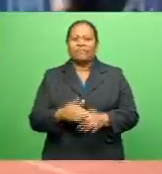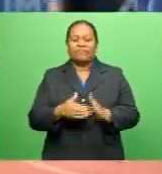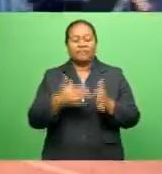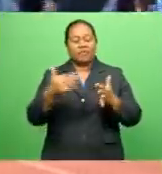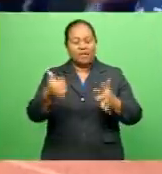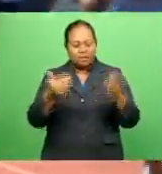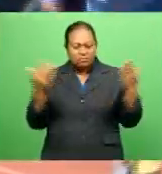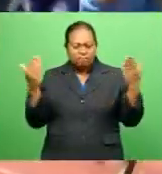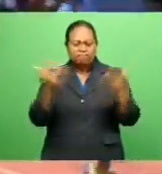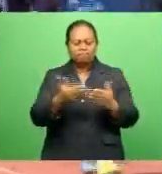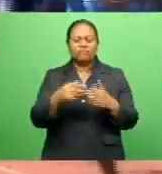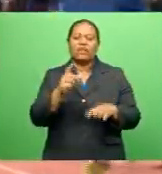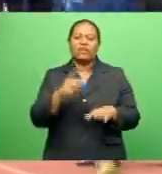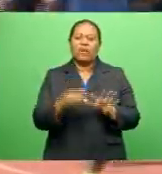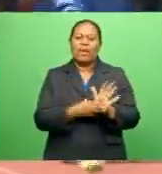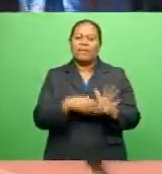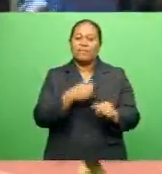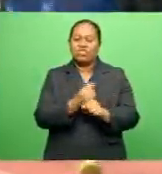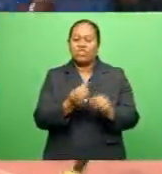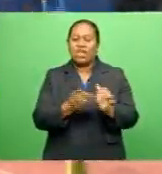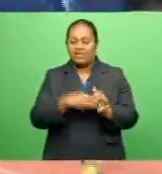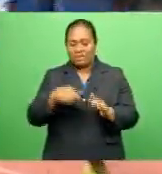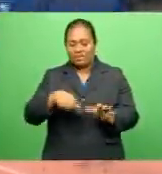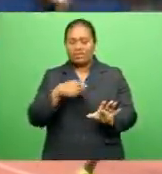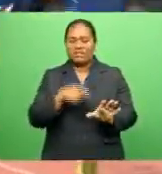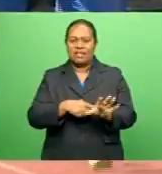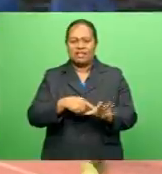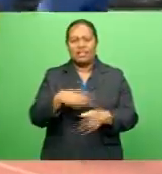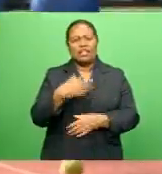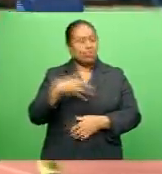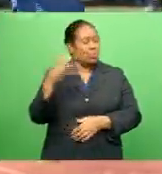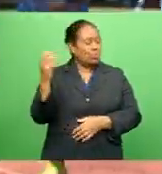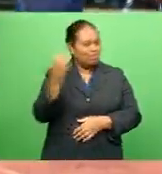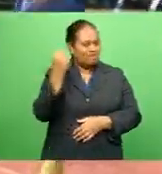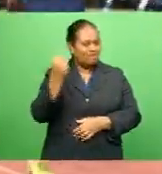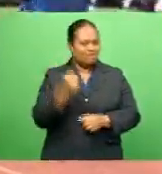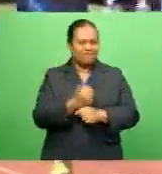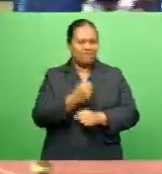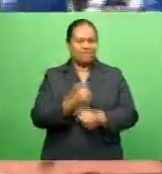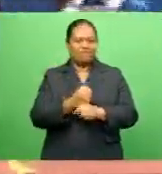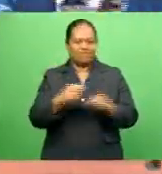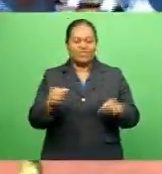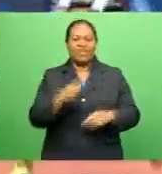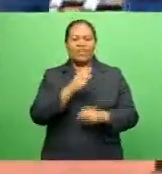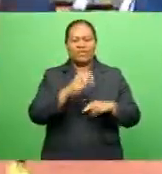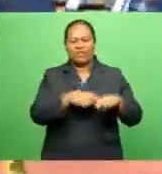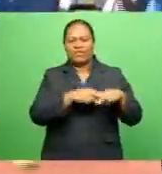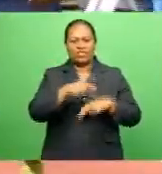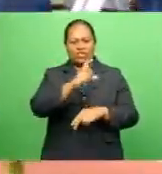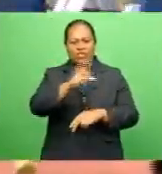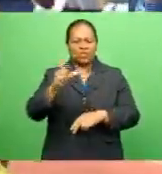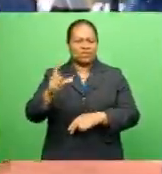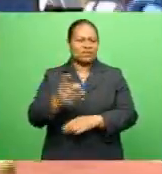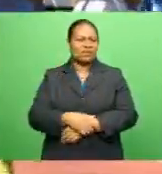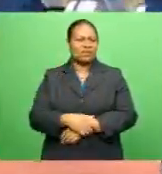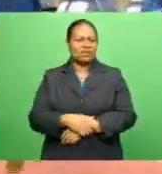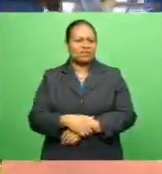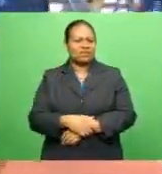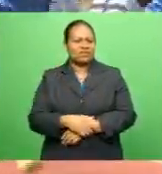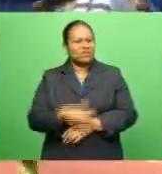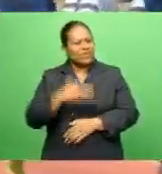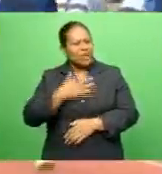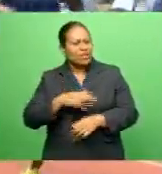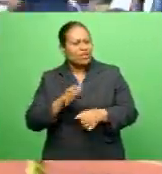aims to put MGM on the 2021 athletics map Winning a gold medal at the Fiji finals It's pretty important because I've never seen anyone